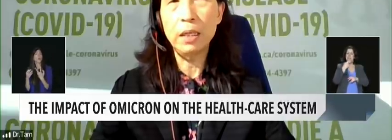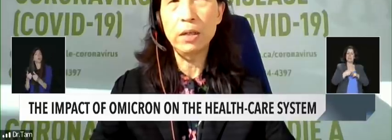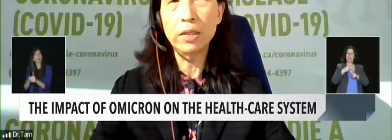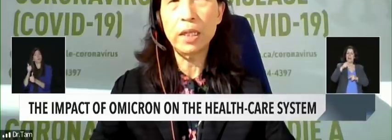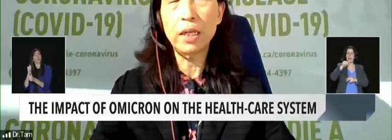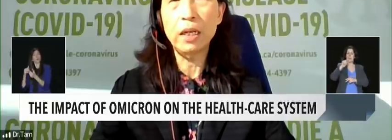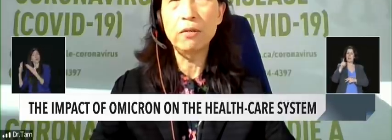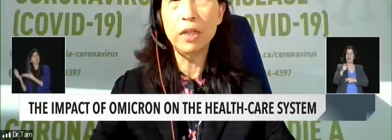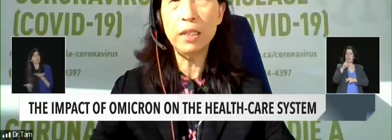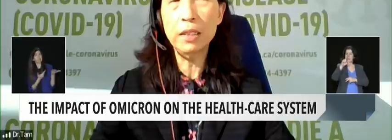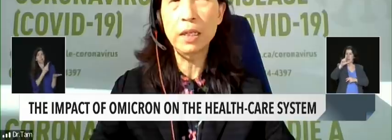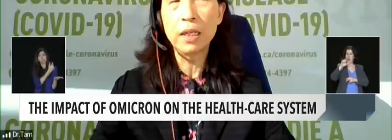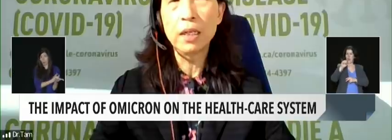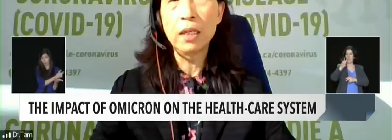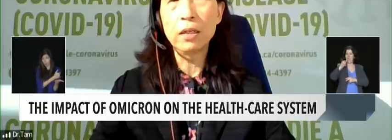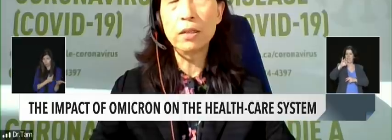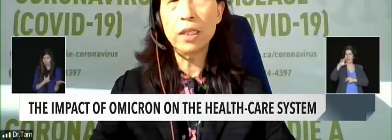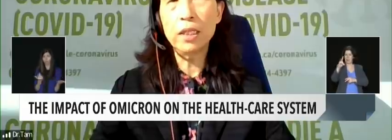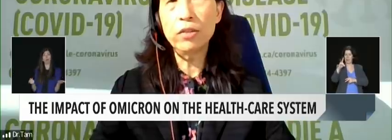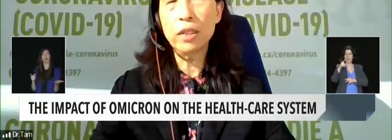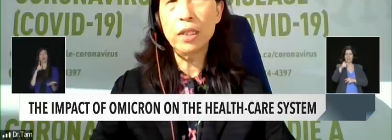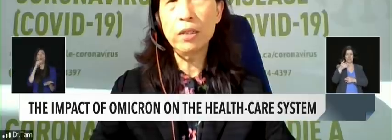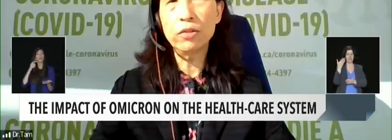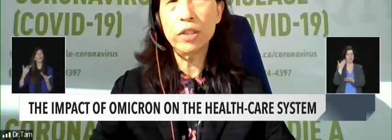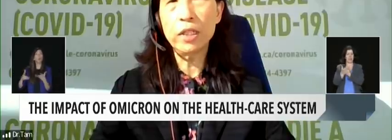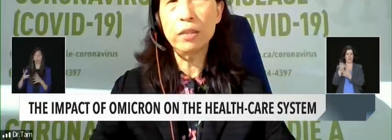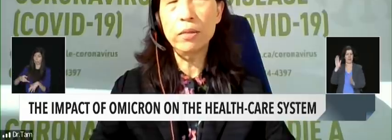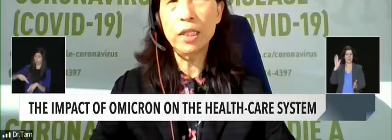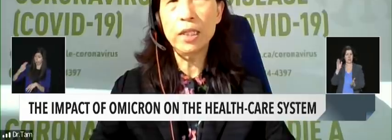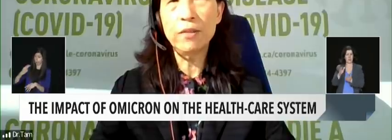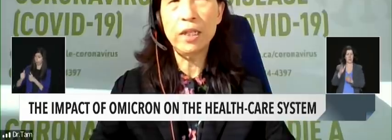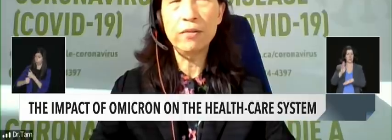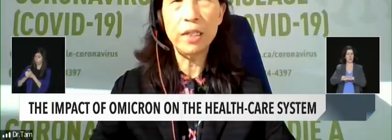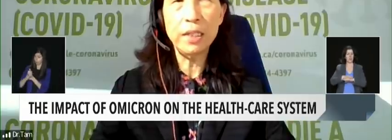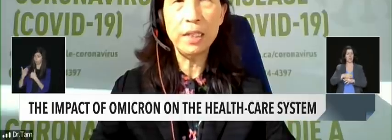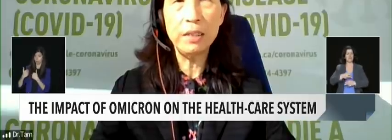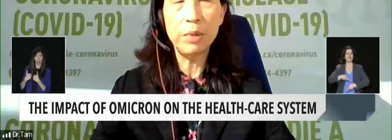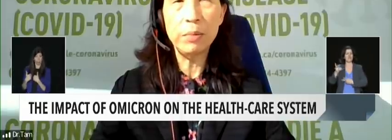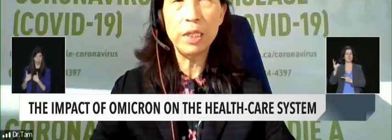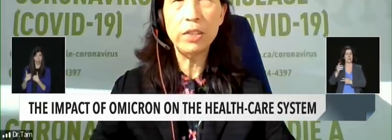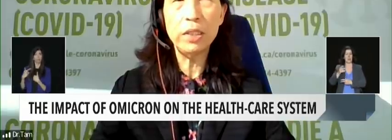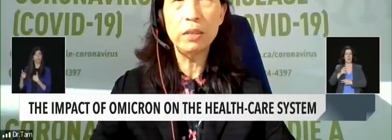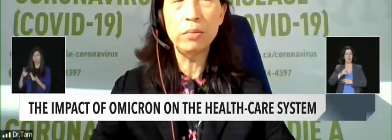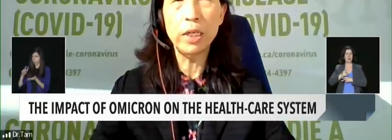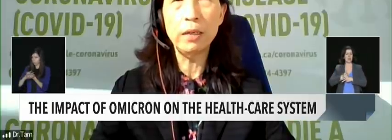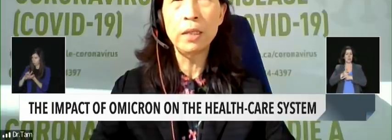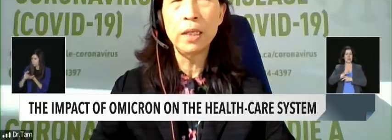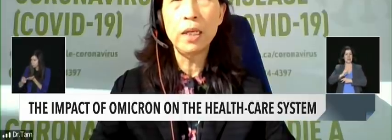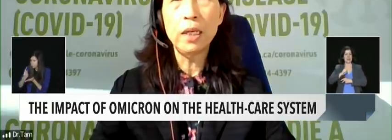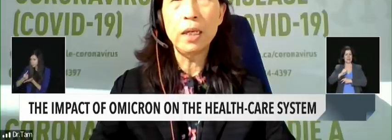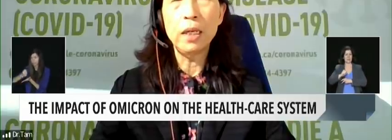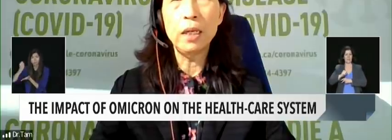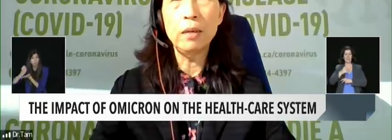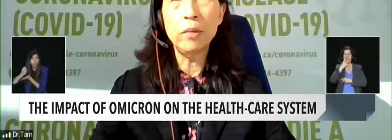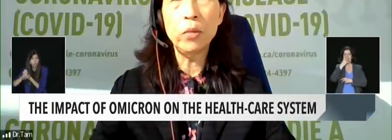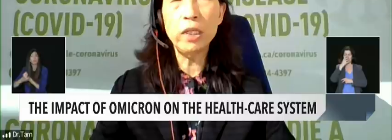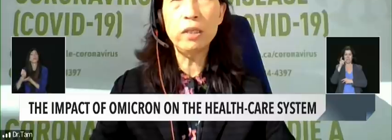in those at high risk. Those initial clinical trials were done in unvaccinated populations as well.